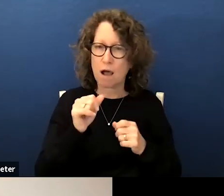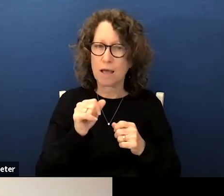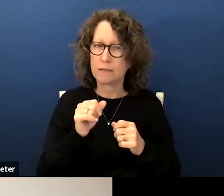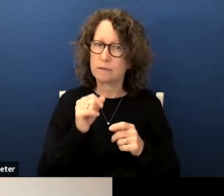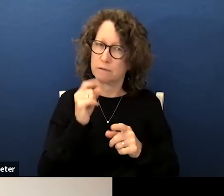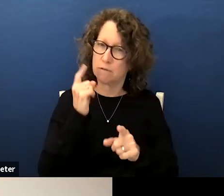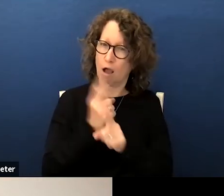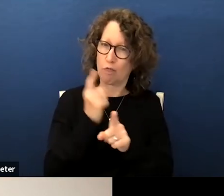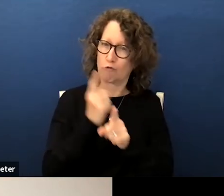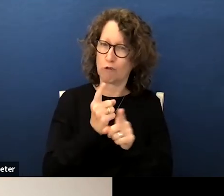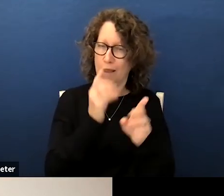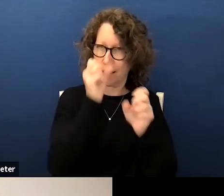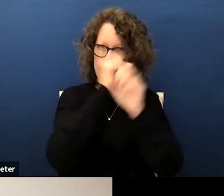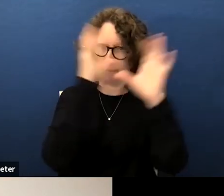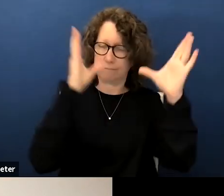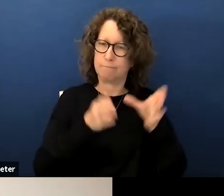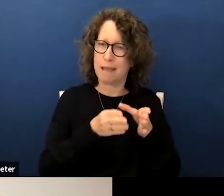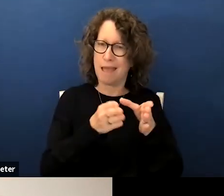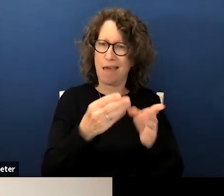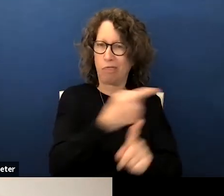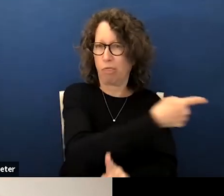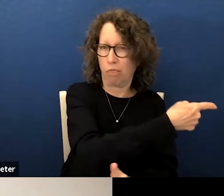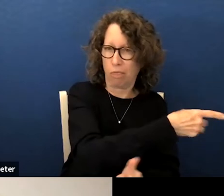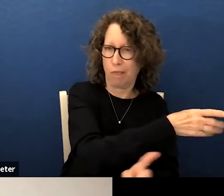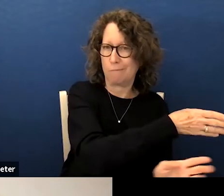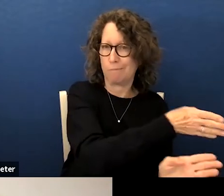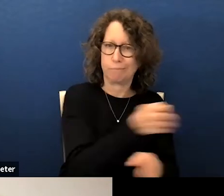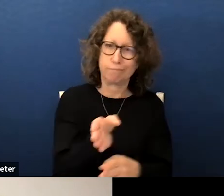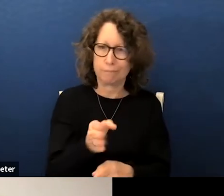trajectory next slide